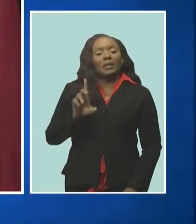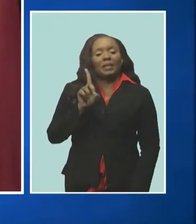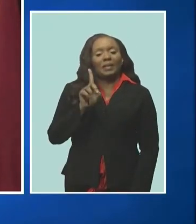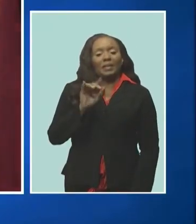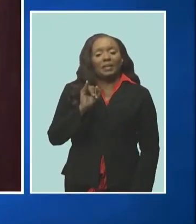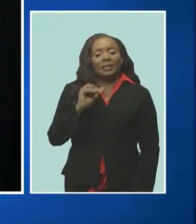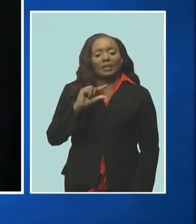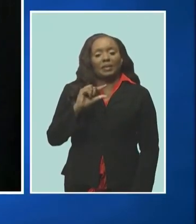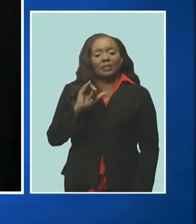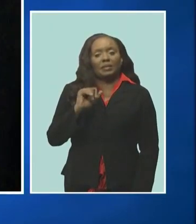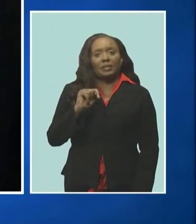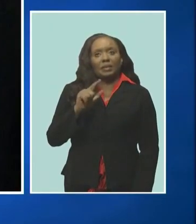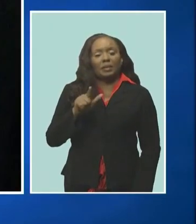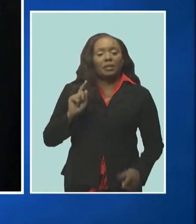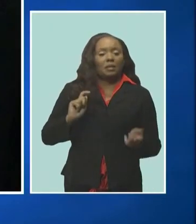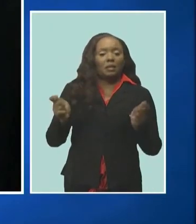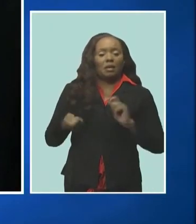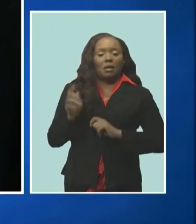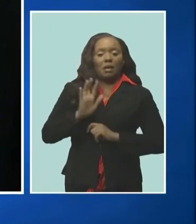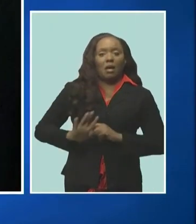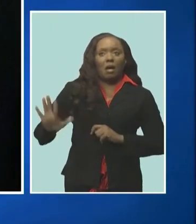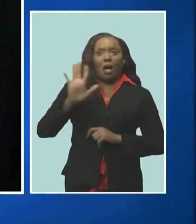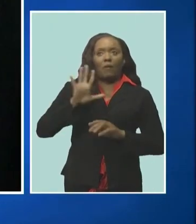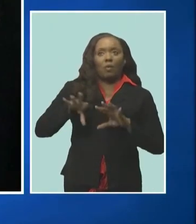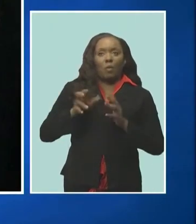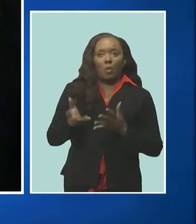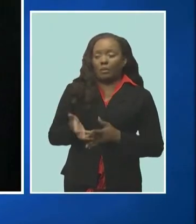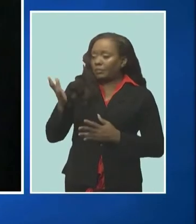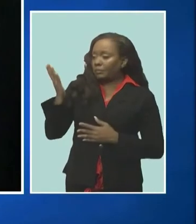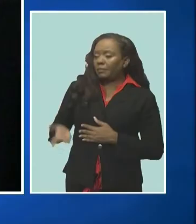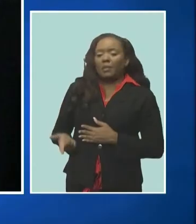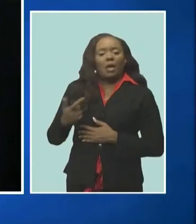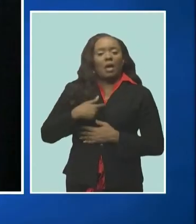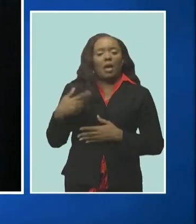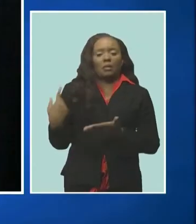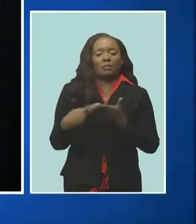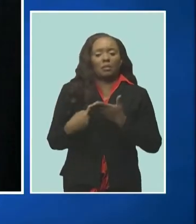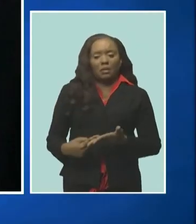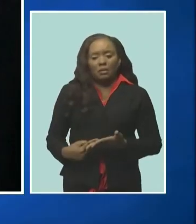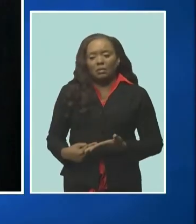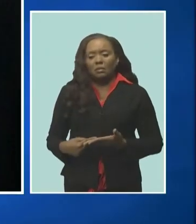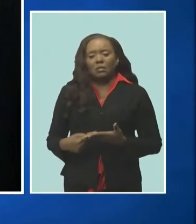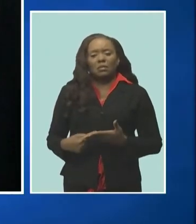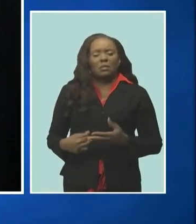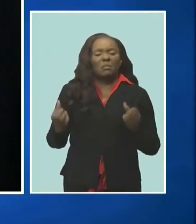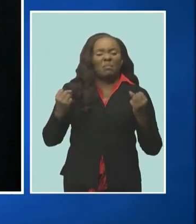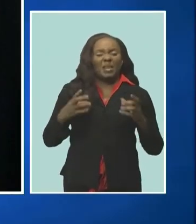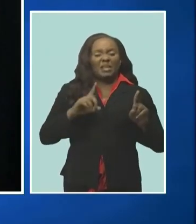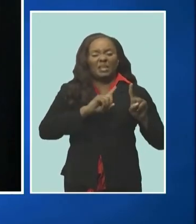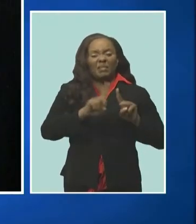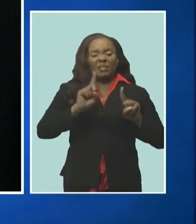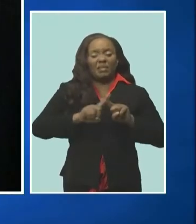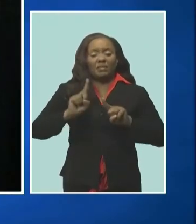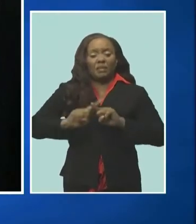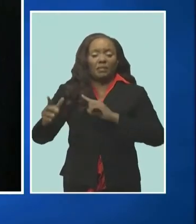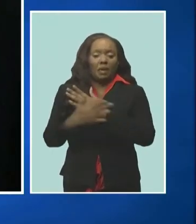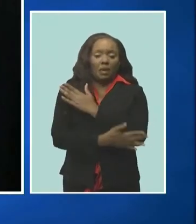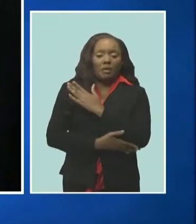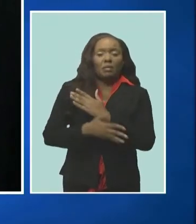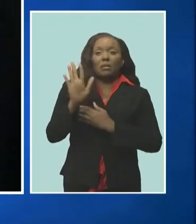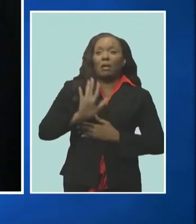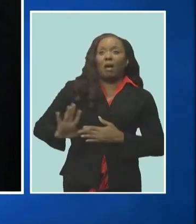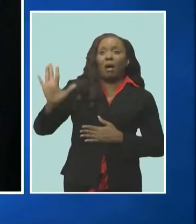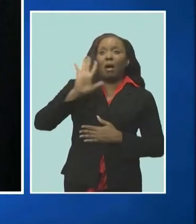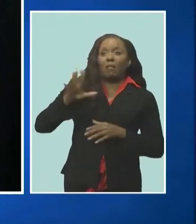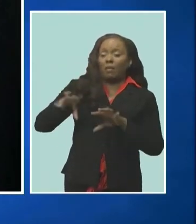the globe i've spoken to about a third of the world's countries like this about their issues with digital and their solutions